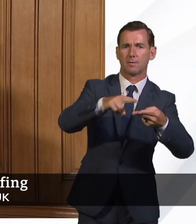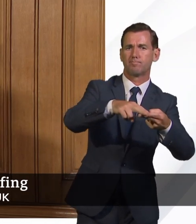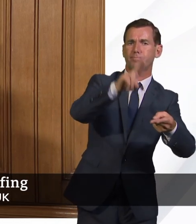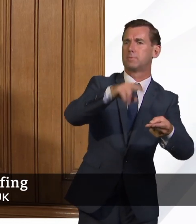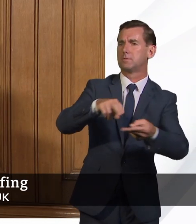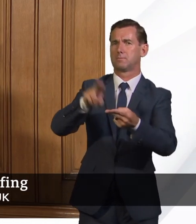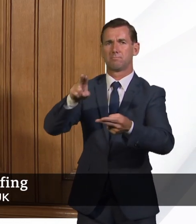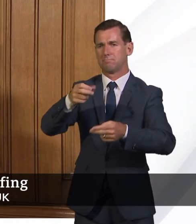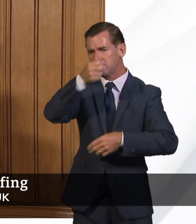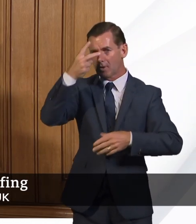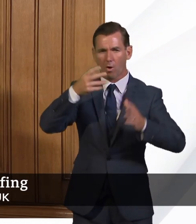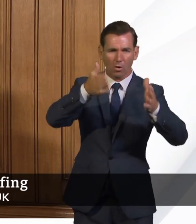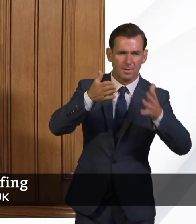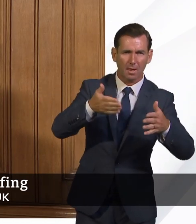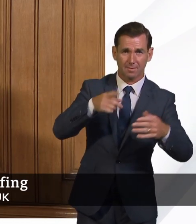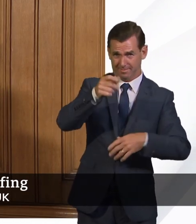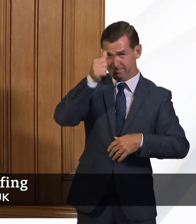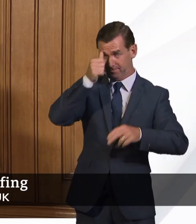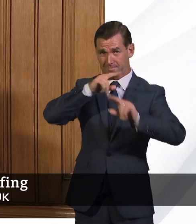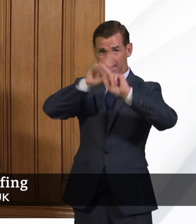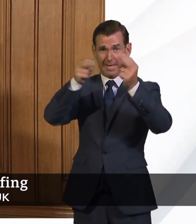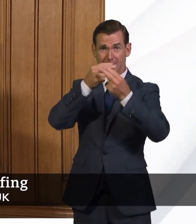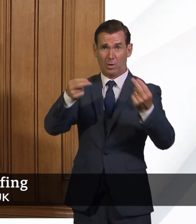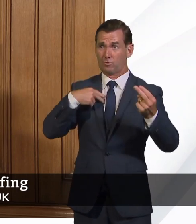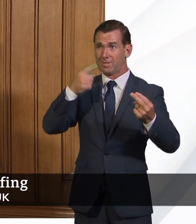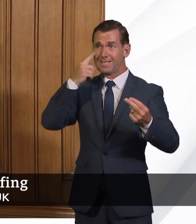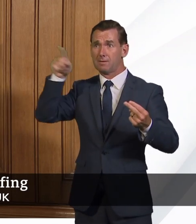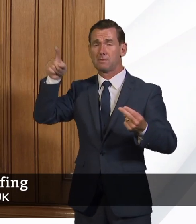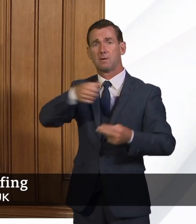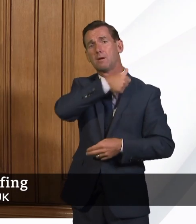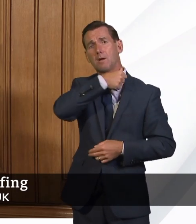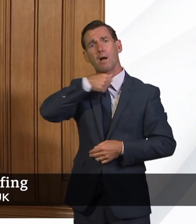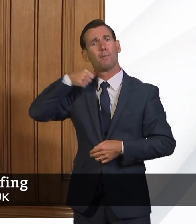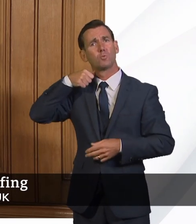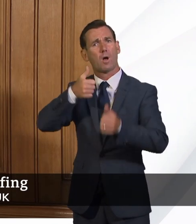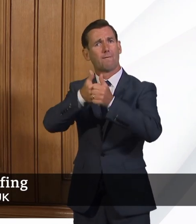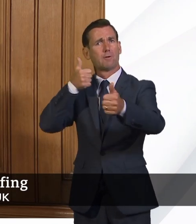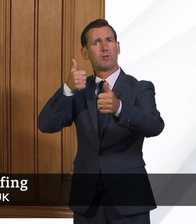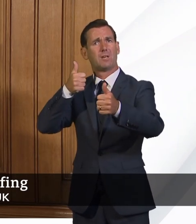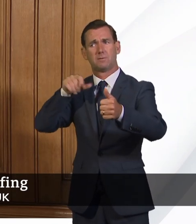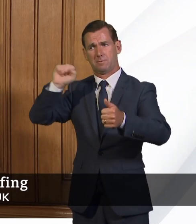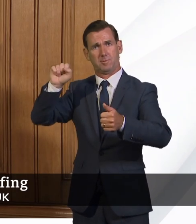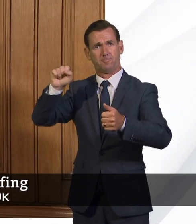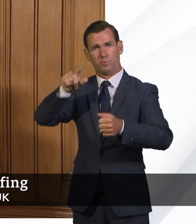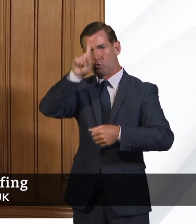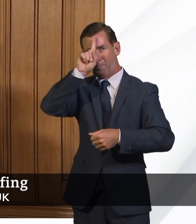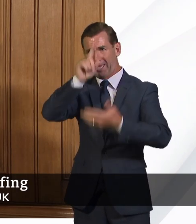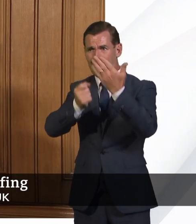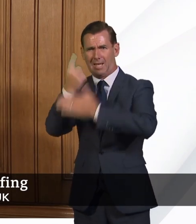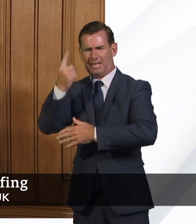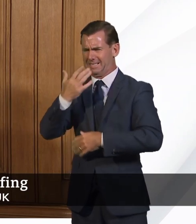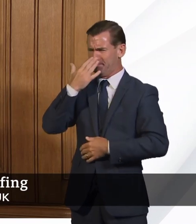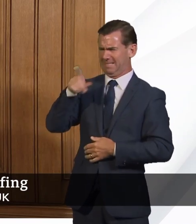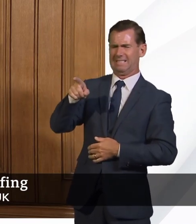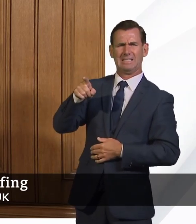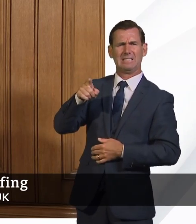You will know from international reports that abattoirs and meat processing factories have been subject to outbreaks, possibly because in a